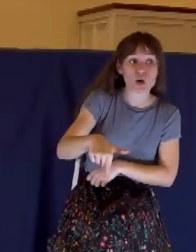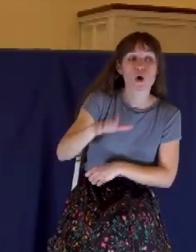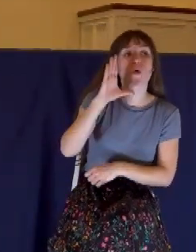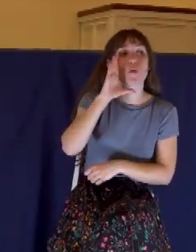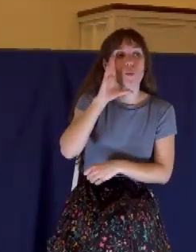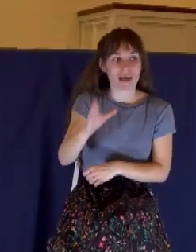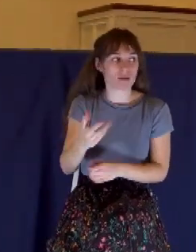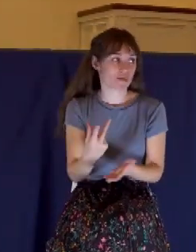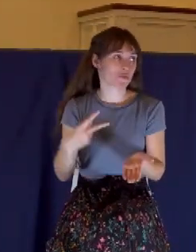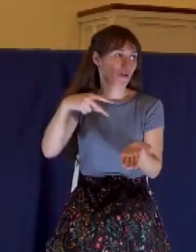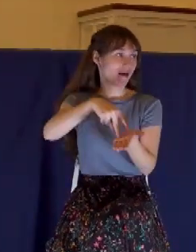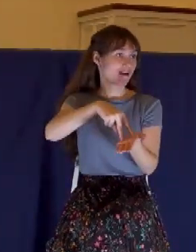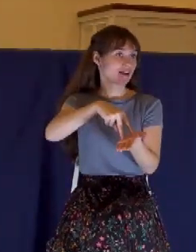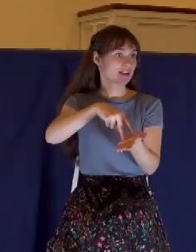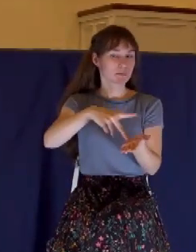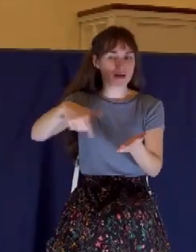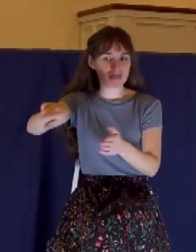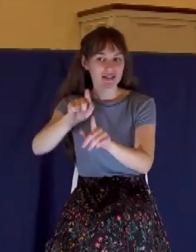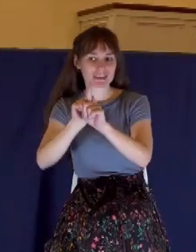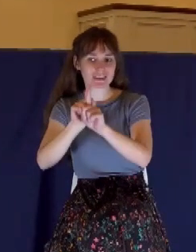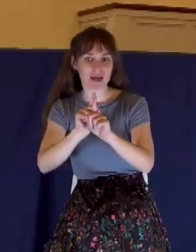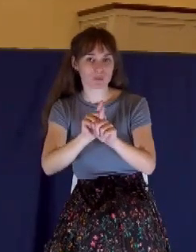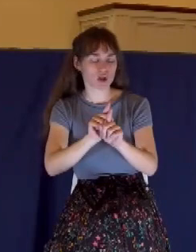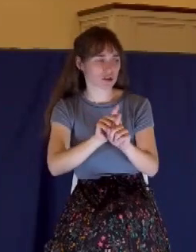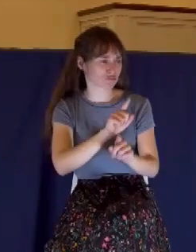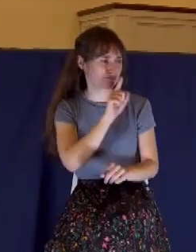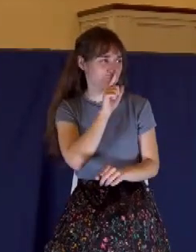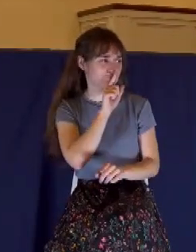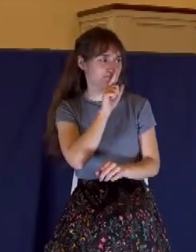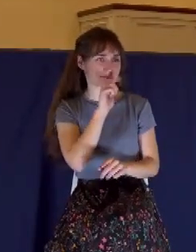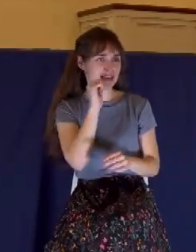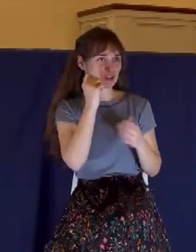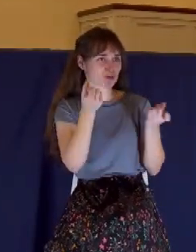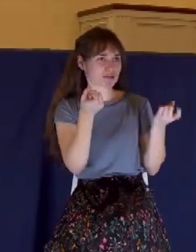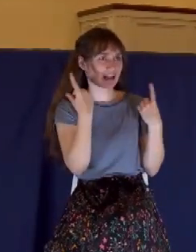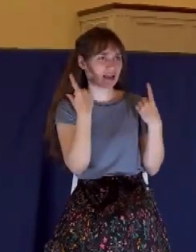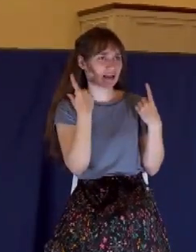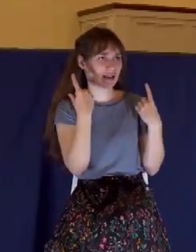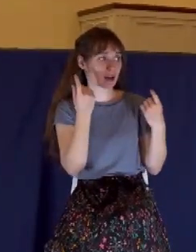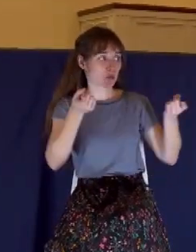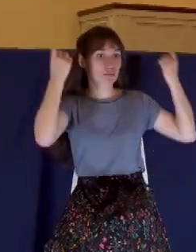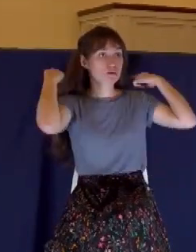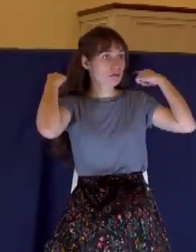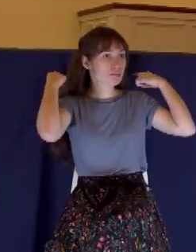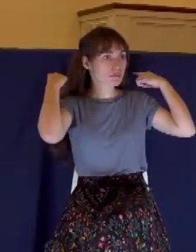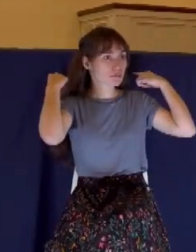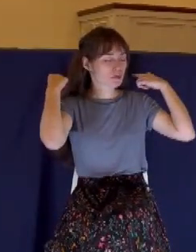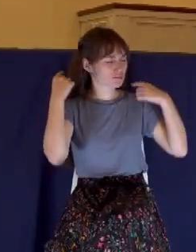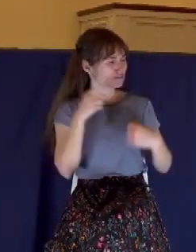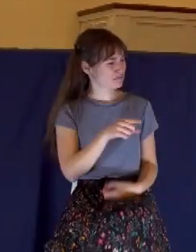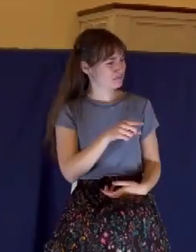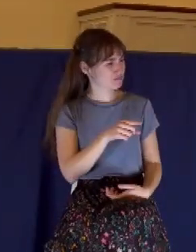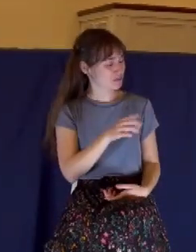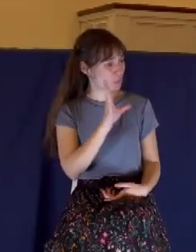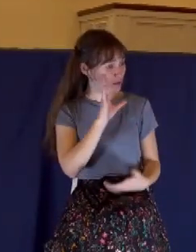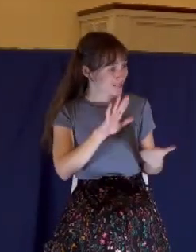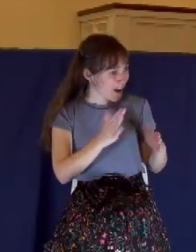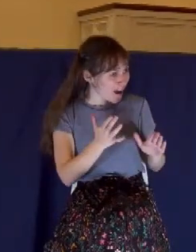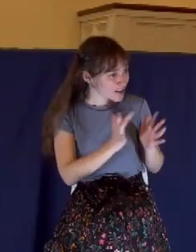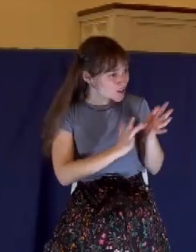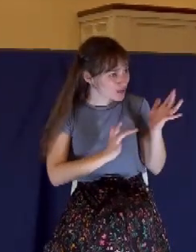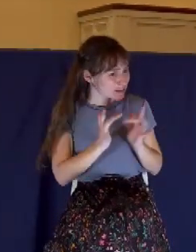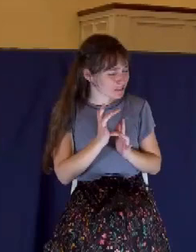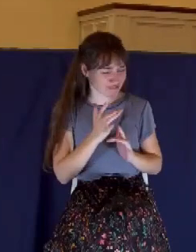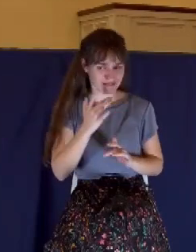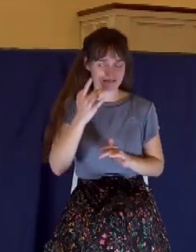saying and were afraid to ask Him. They still didn't get it. You're going to do what? You're going to die? Why